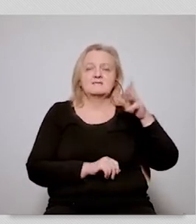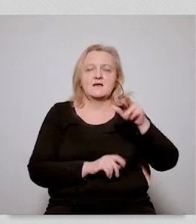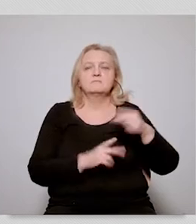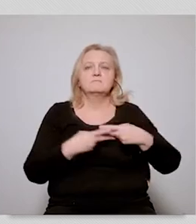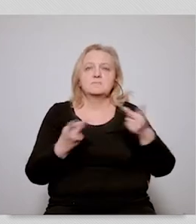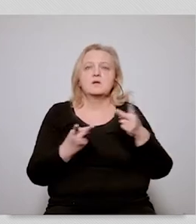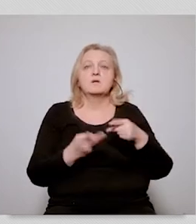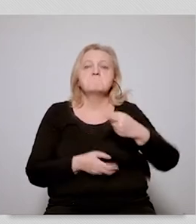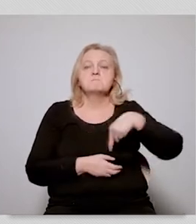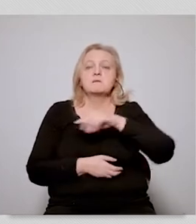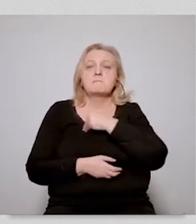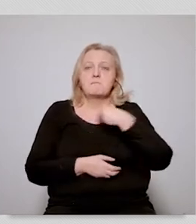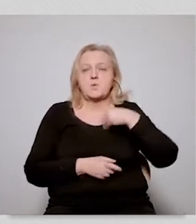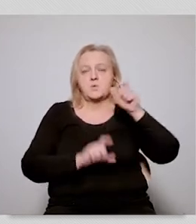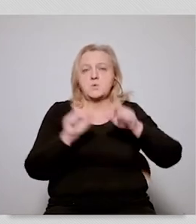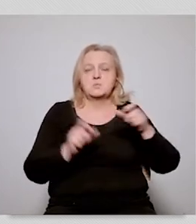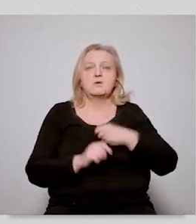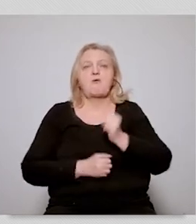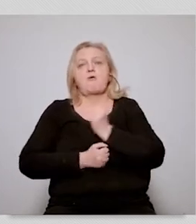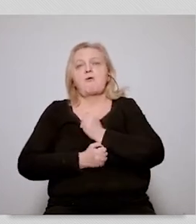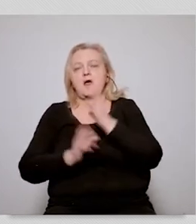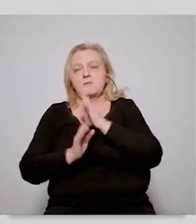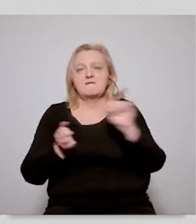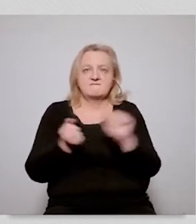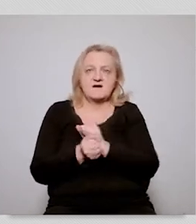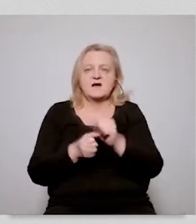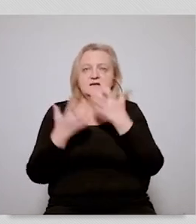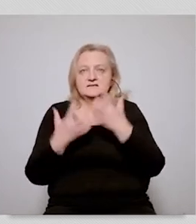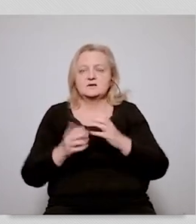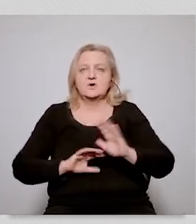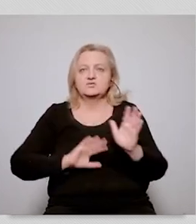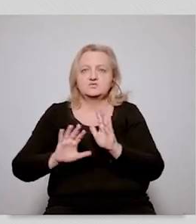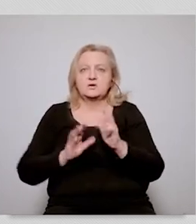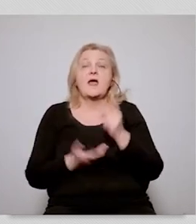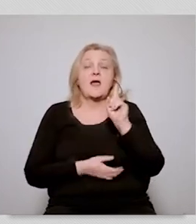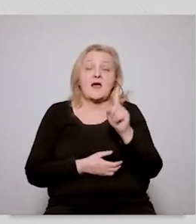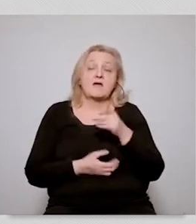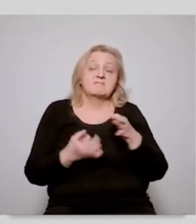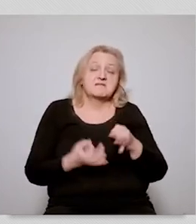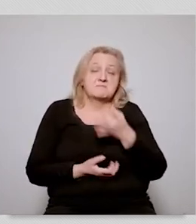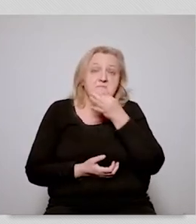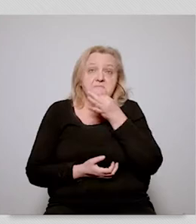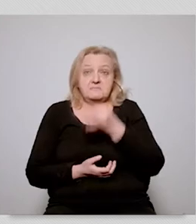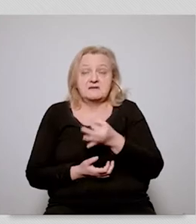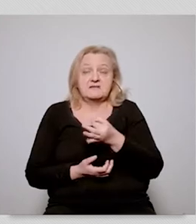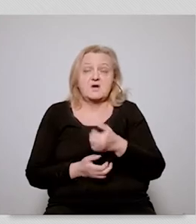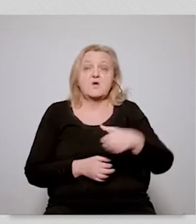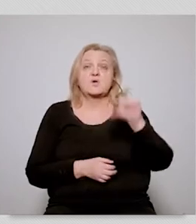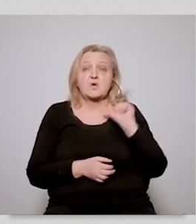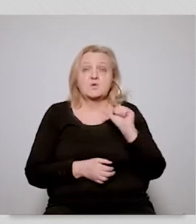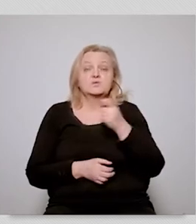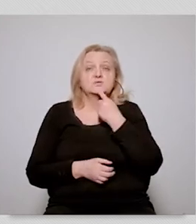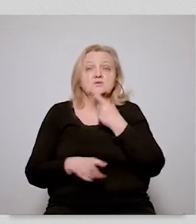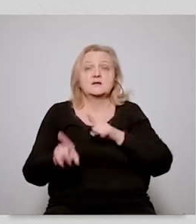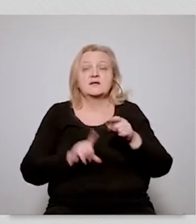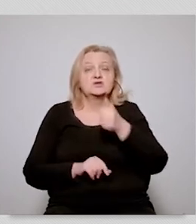see that there has been a shift and people have already got interested in the climate issue however even one year